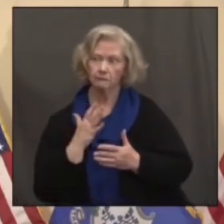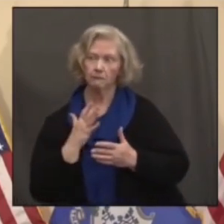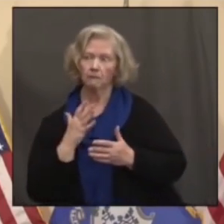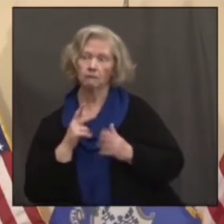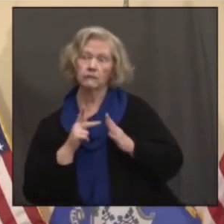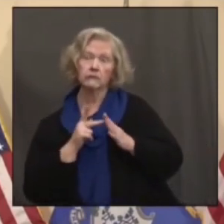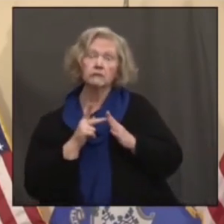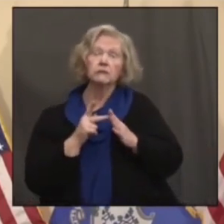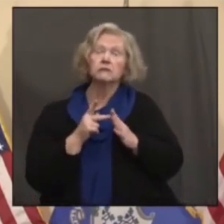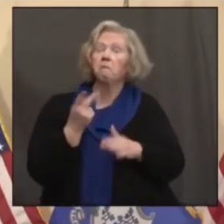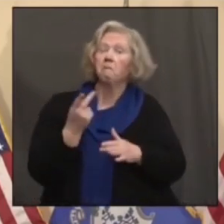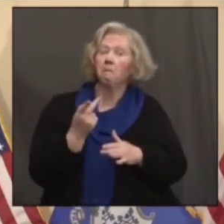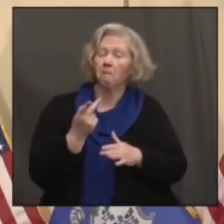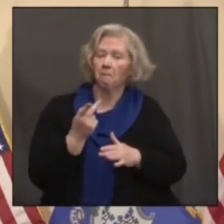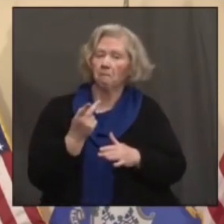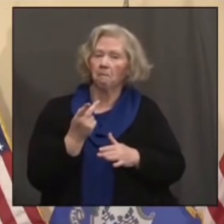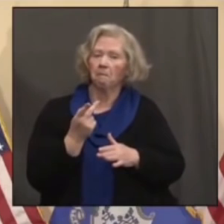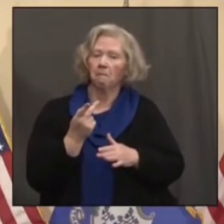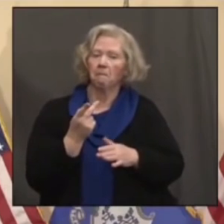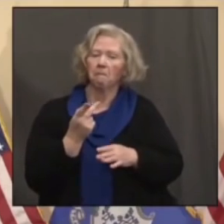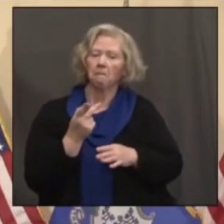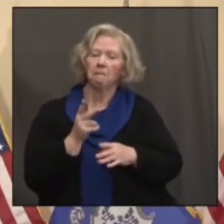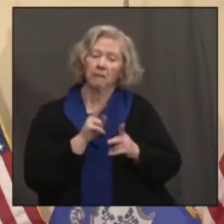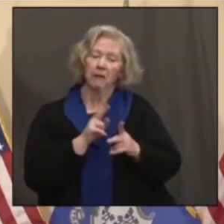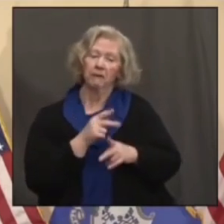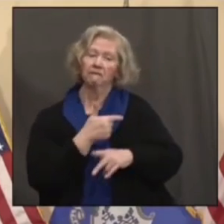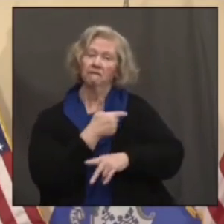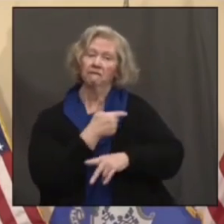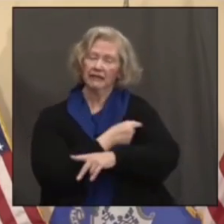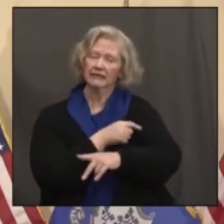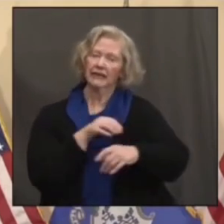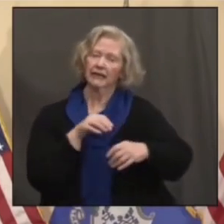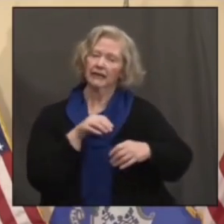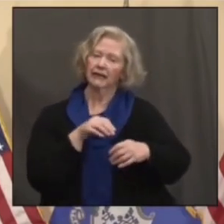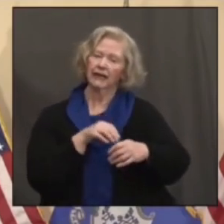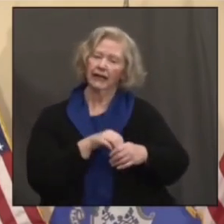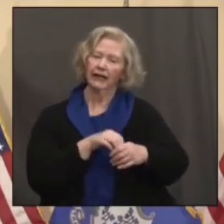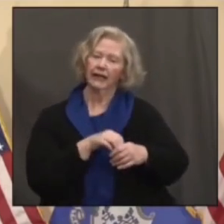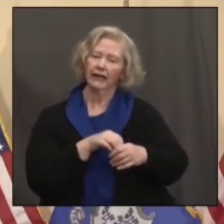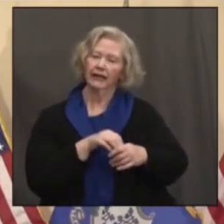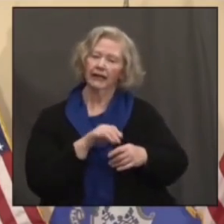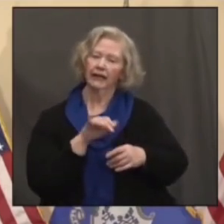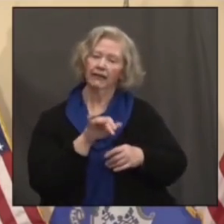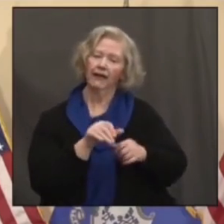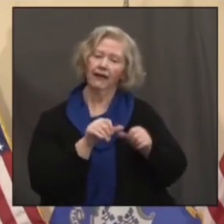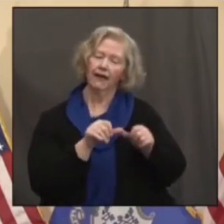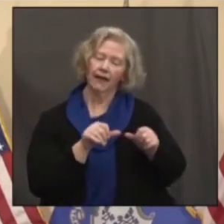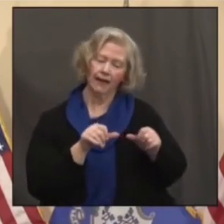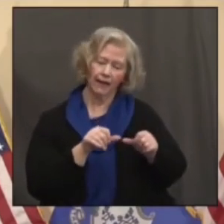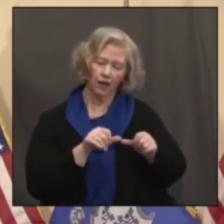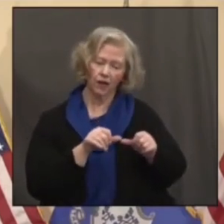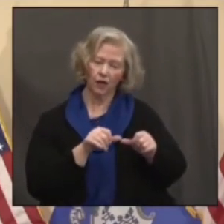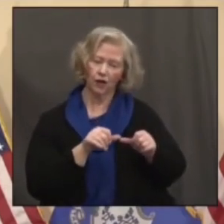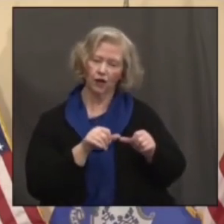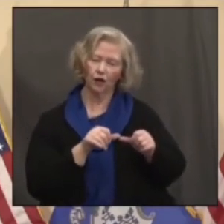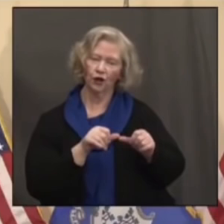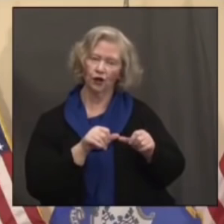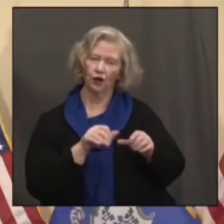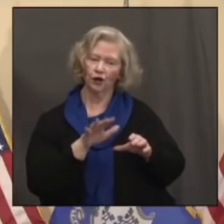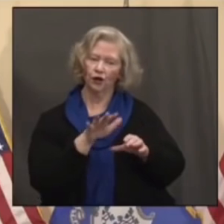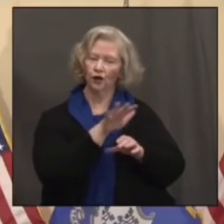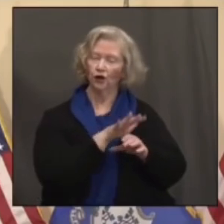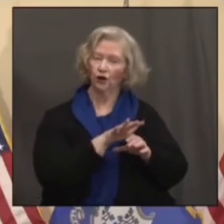fully vaccinated folks in the other zip code